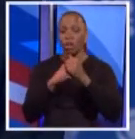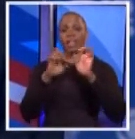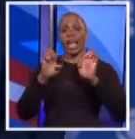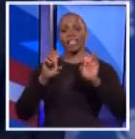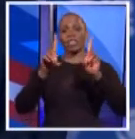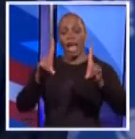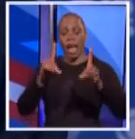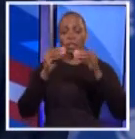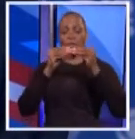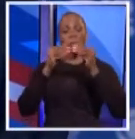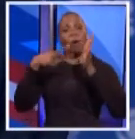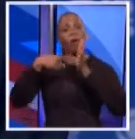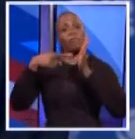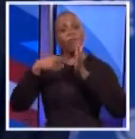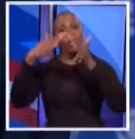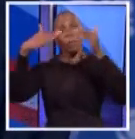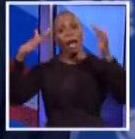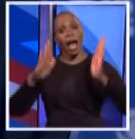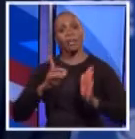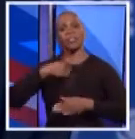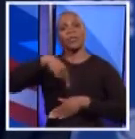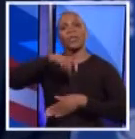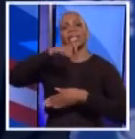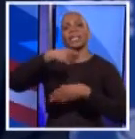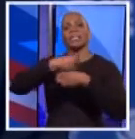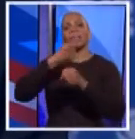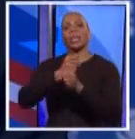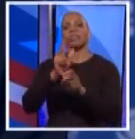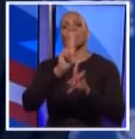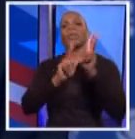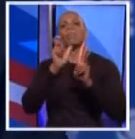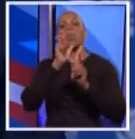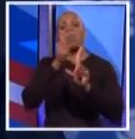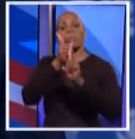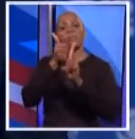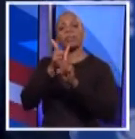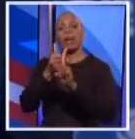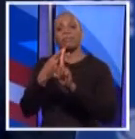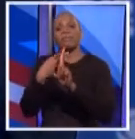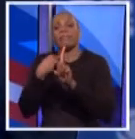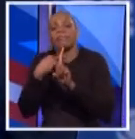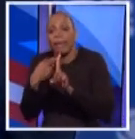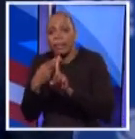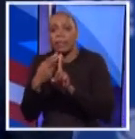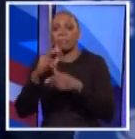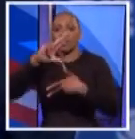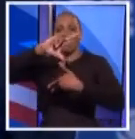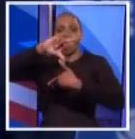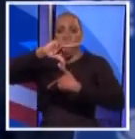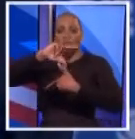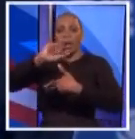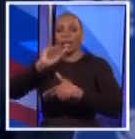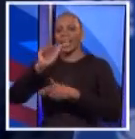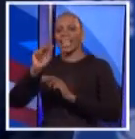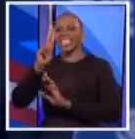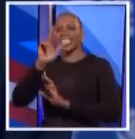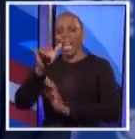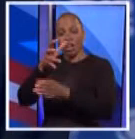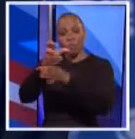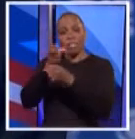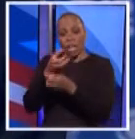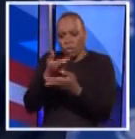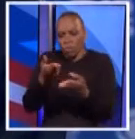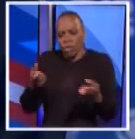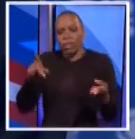housing. We have to make sure that the people who were victimized during Hurricane Sandy, that they get the resources they need. That's why we have